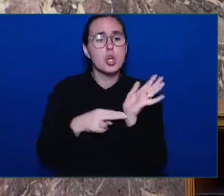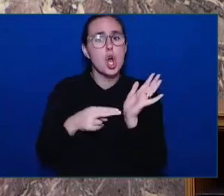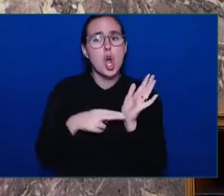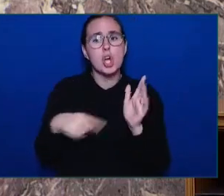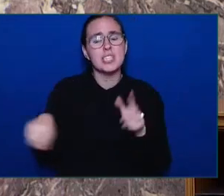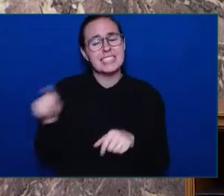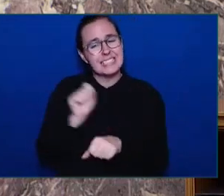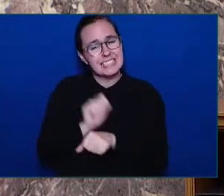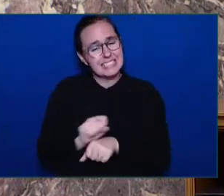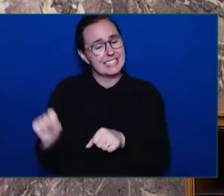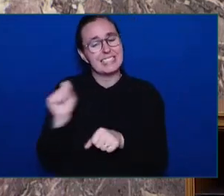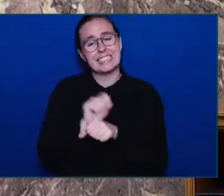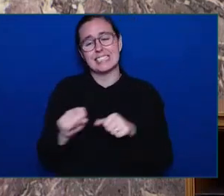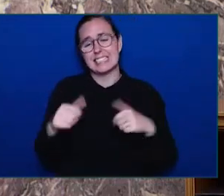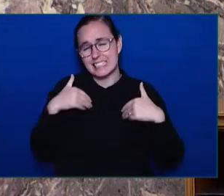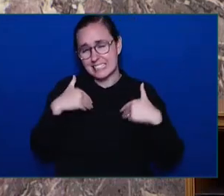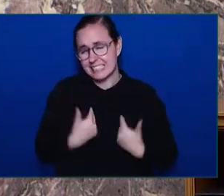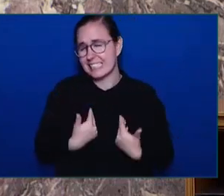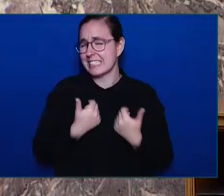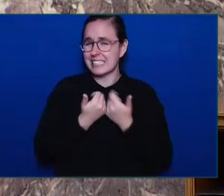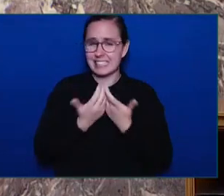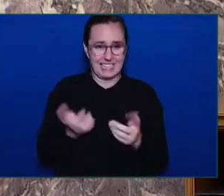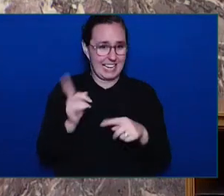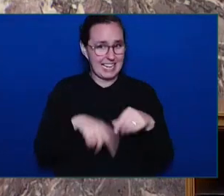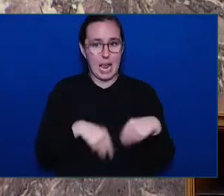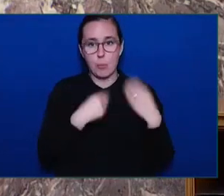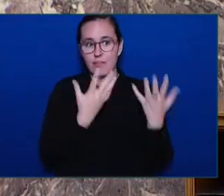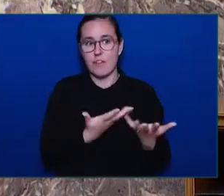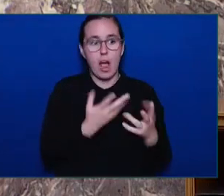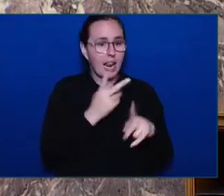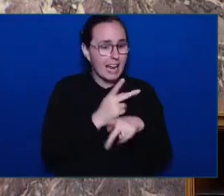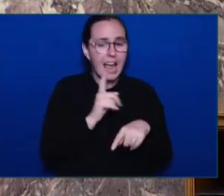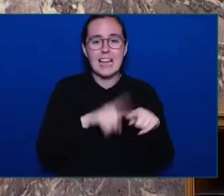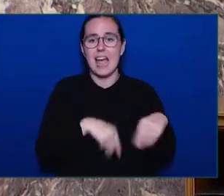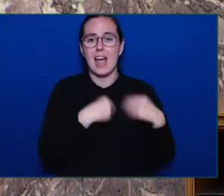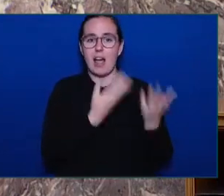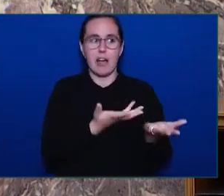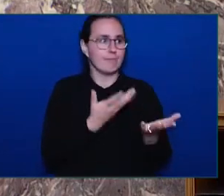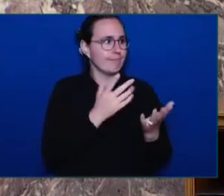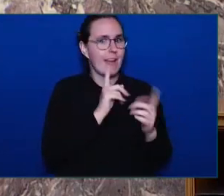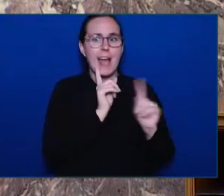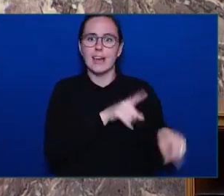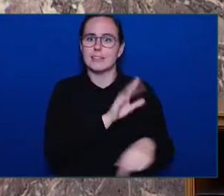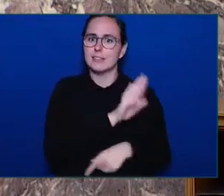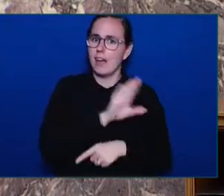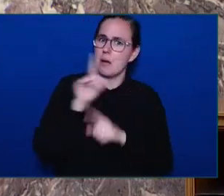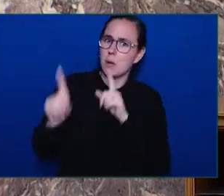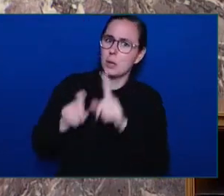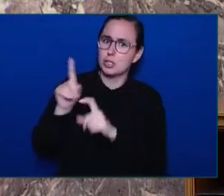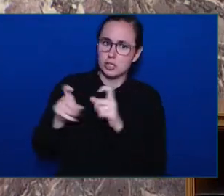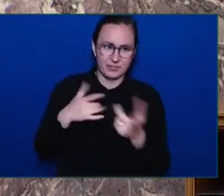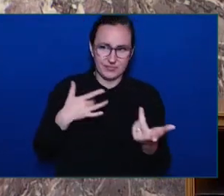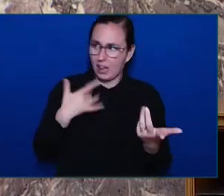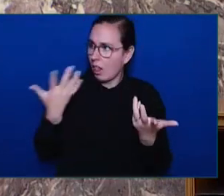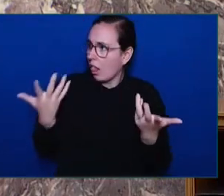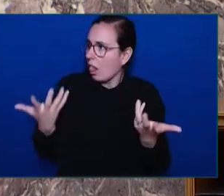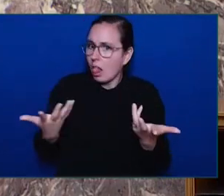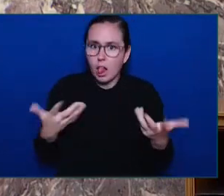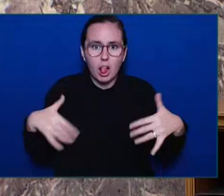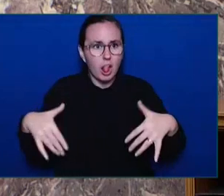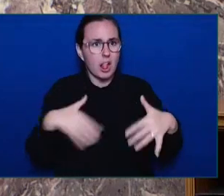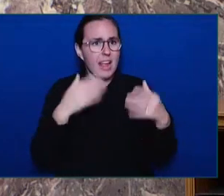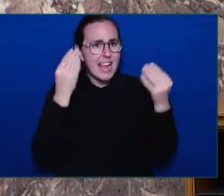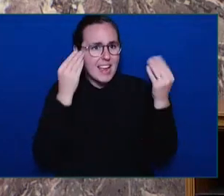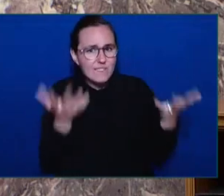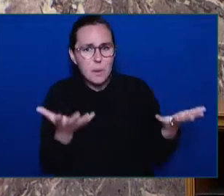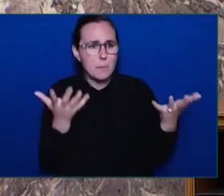Crystal, her daughter, and her family in the dark and suffering. Crystal's experience with her daughter at